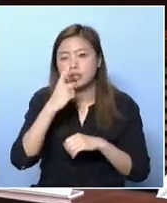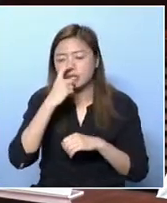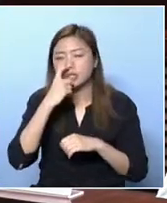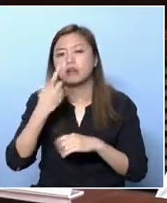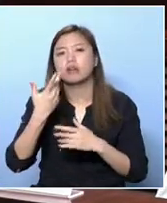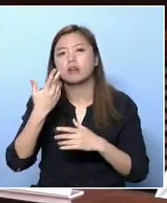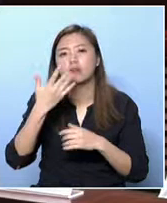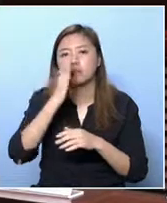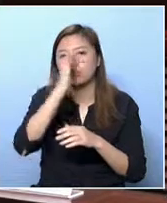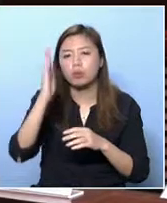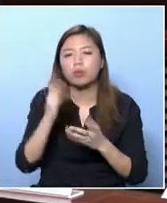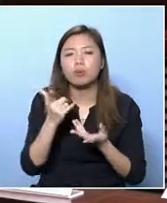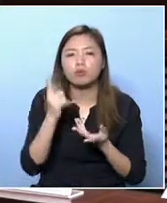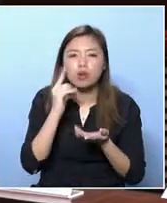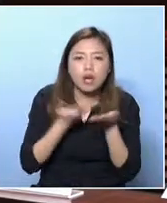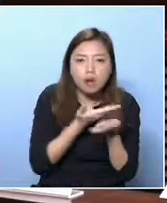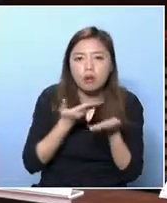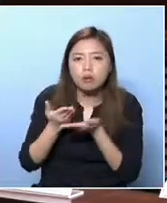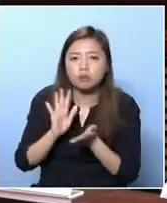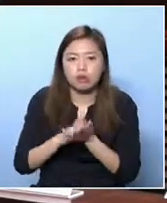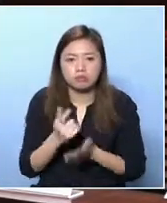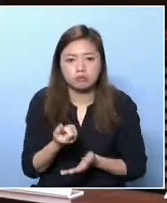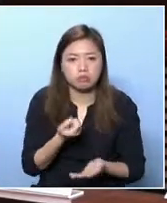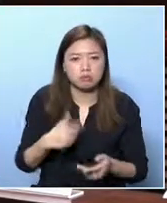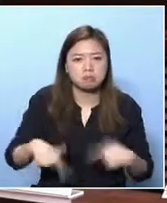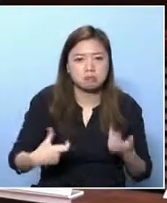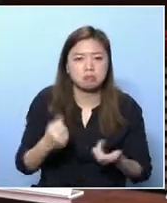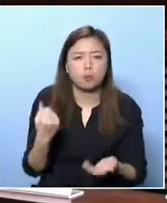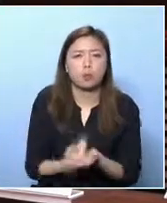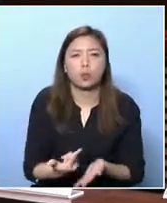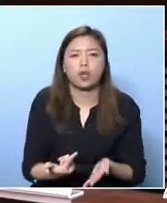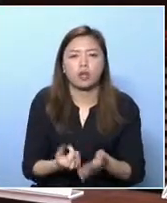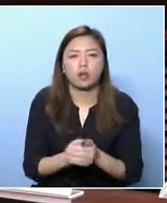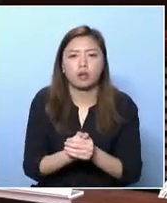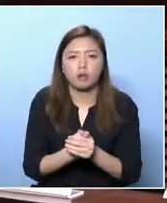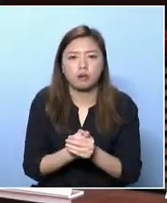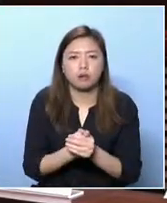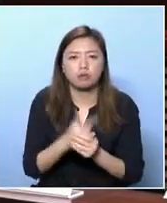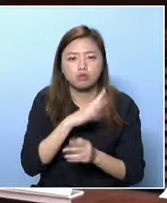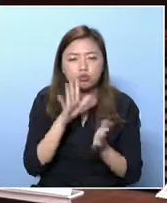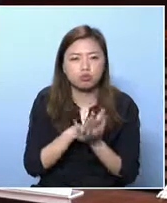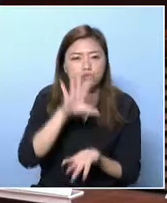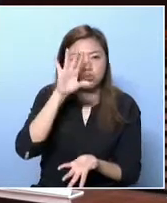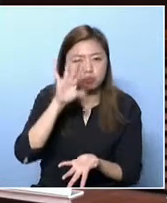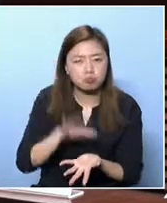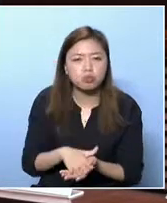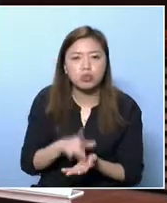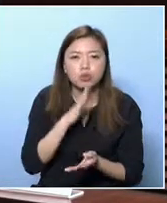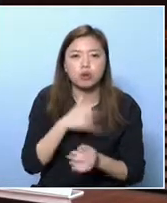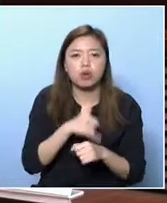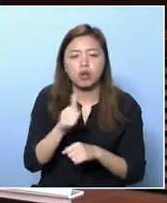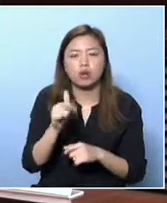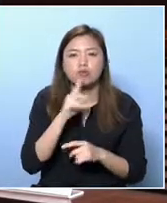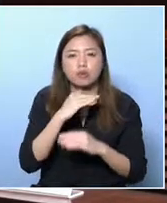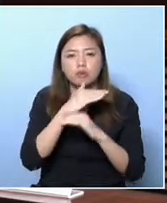upgrade my English language proficiency. And there are exchange programs in